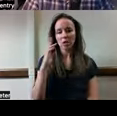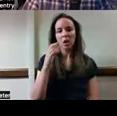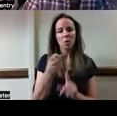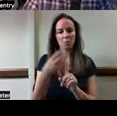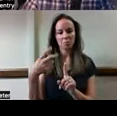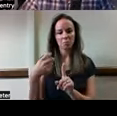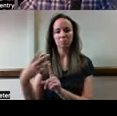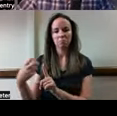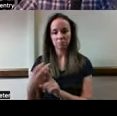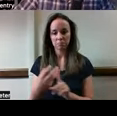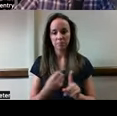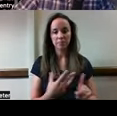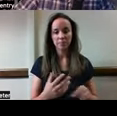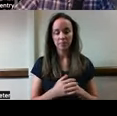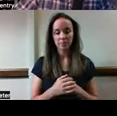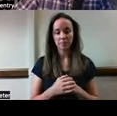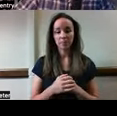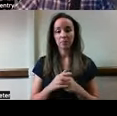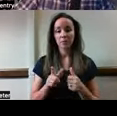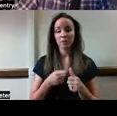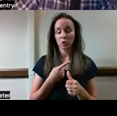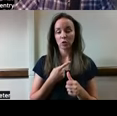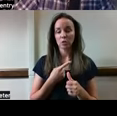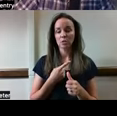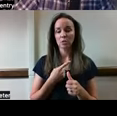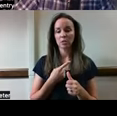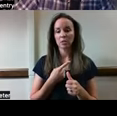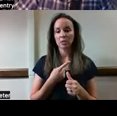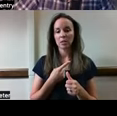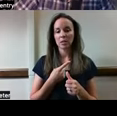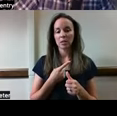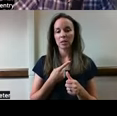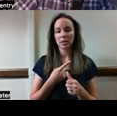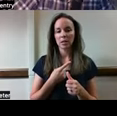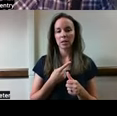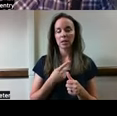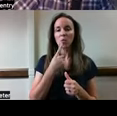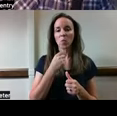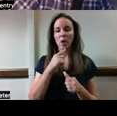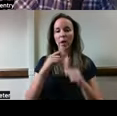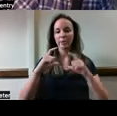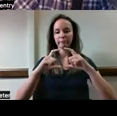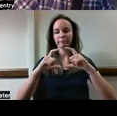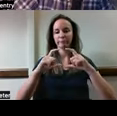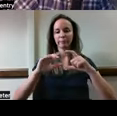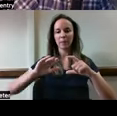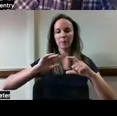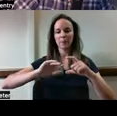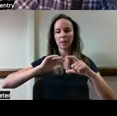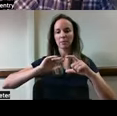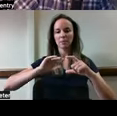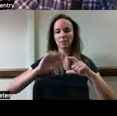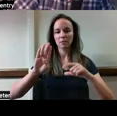one by one. The first I want to talk about, I'm going to blink on that, is just a red button switch. If your